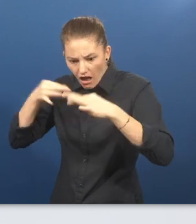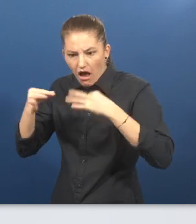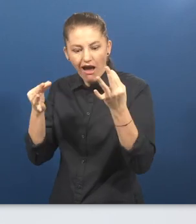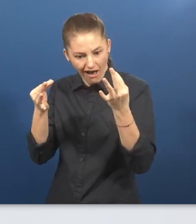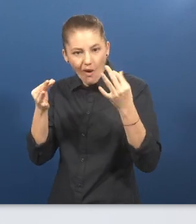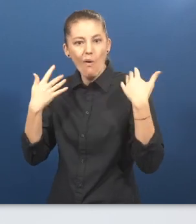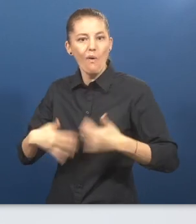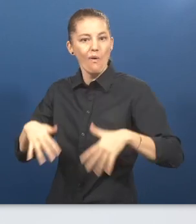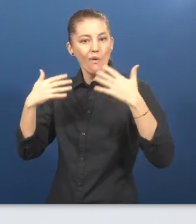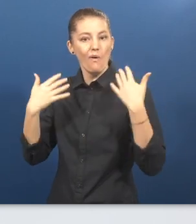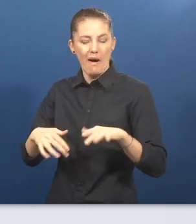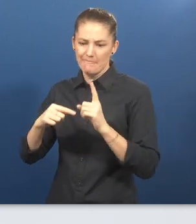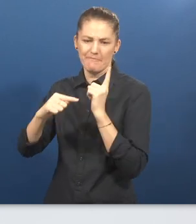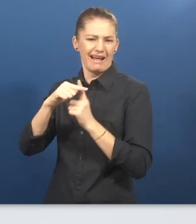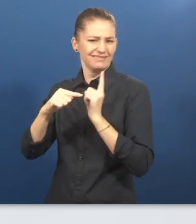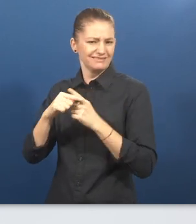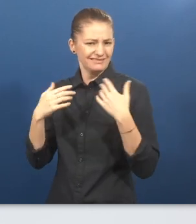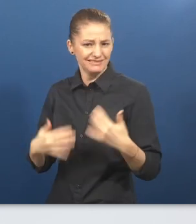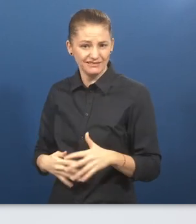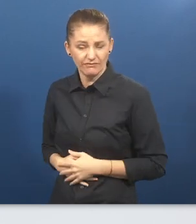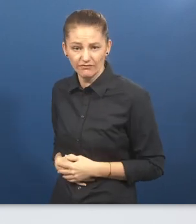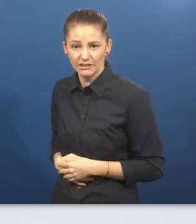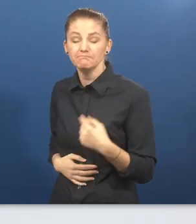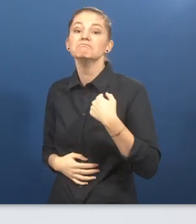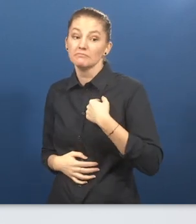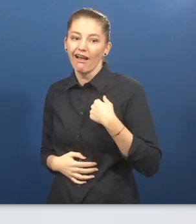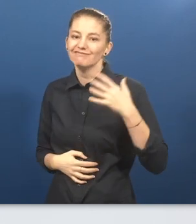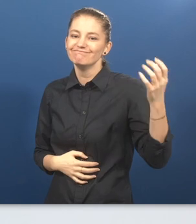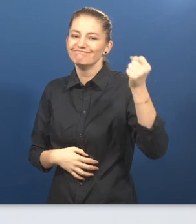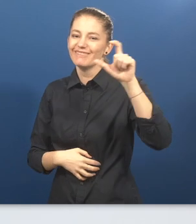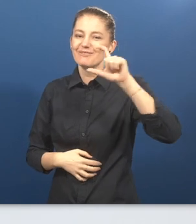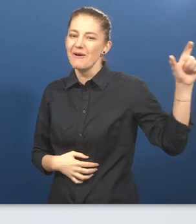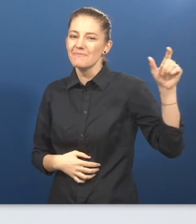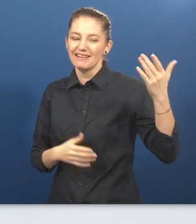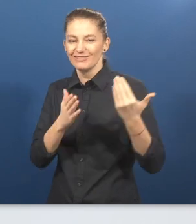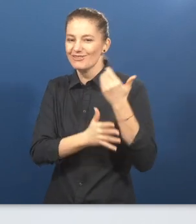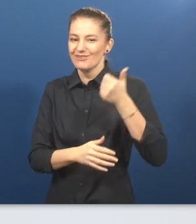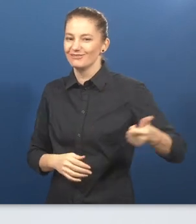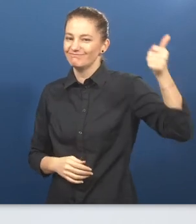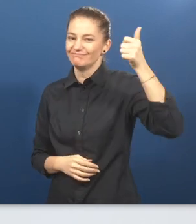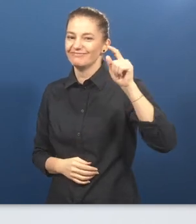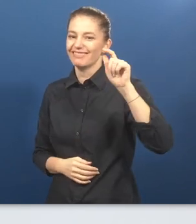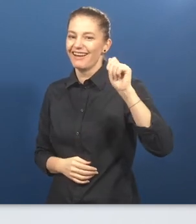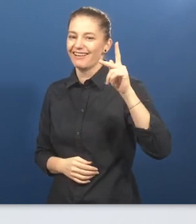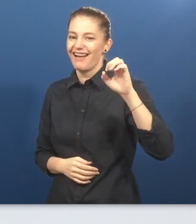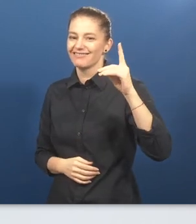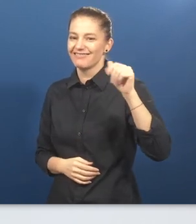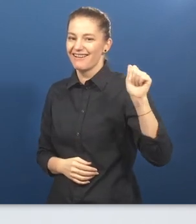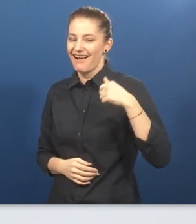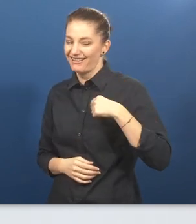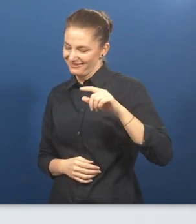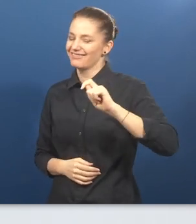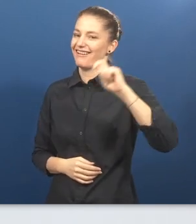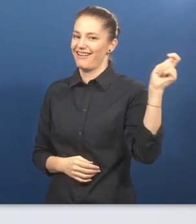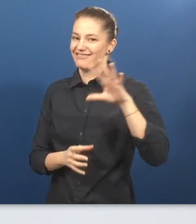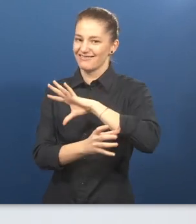to gain a positive view of my abilities. This is how I came across with my new employer,